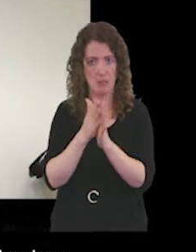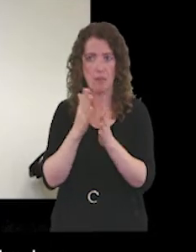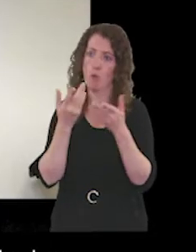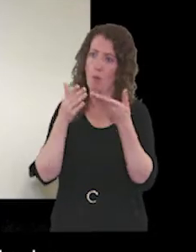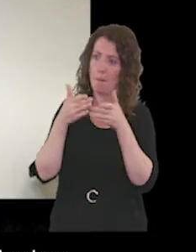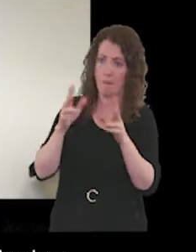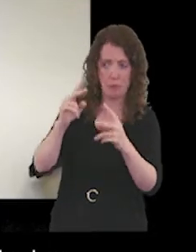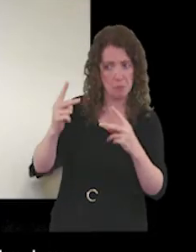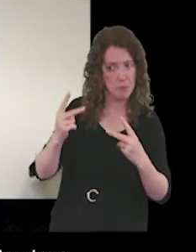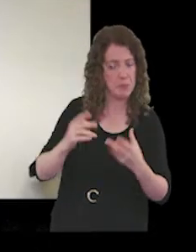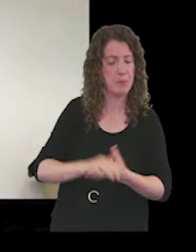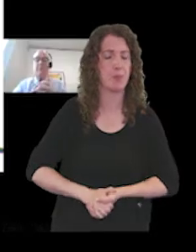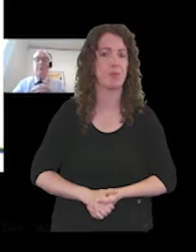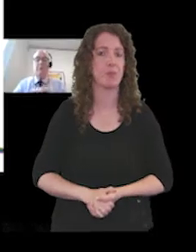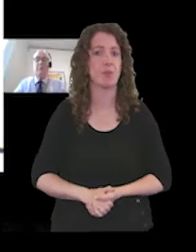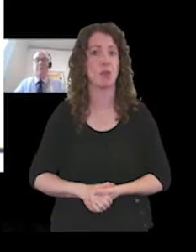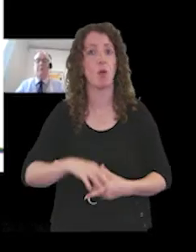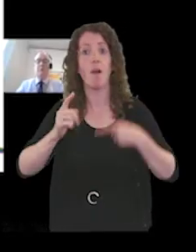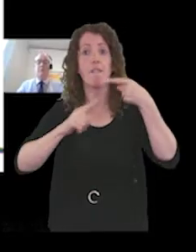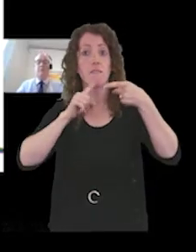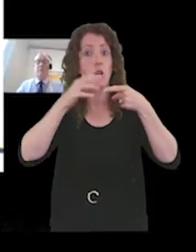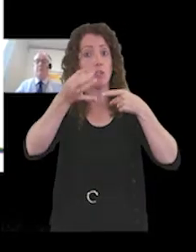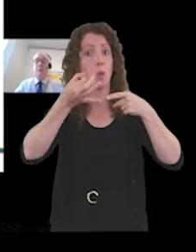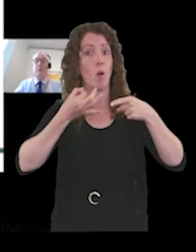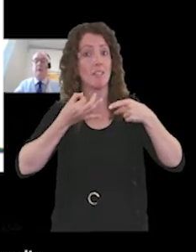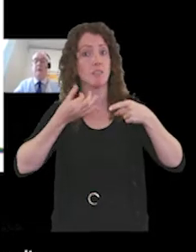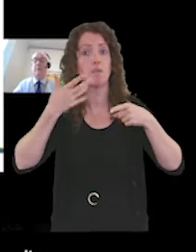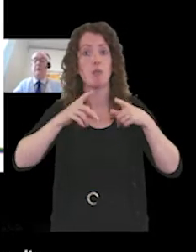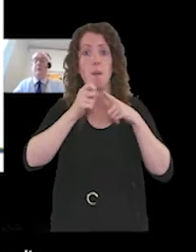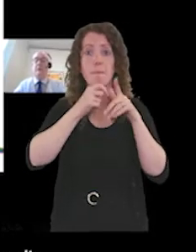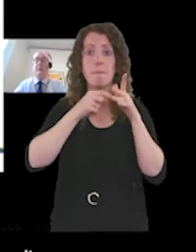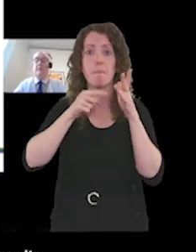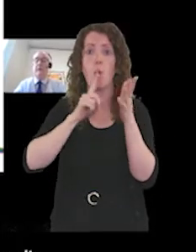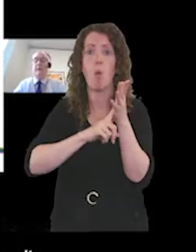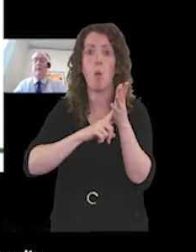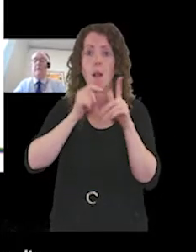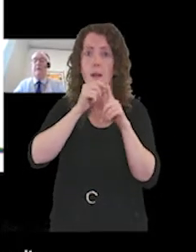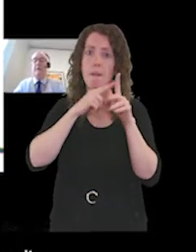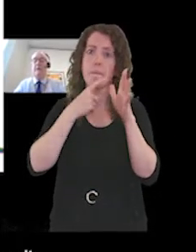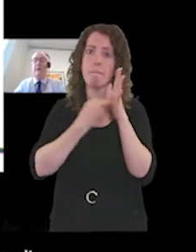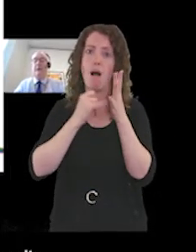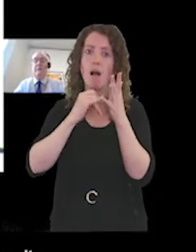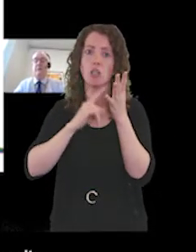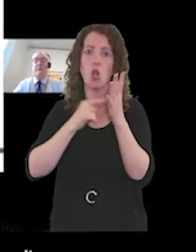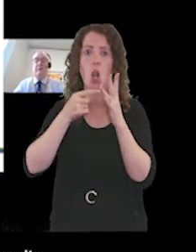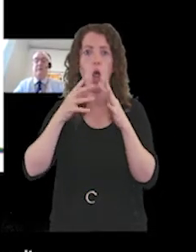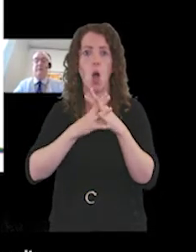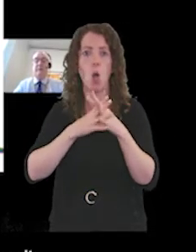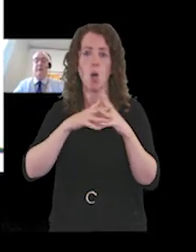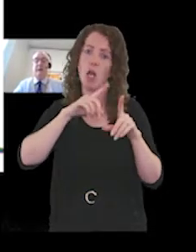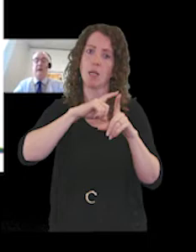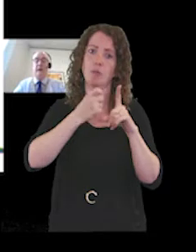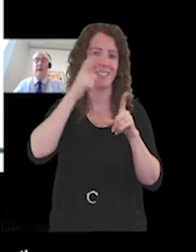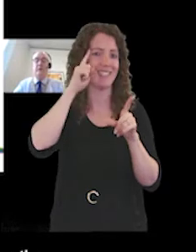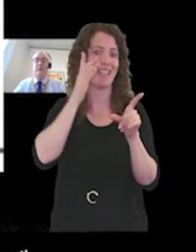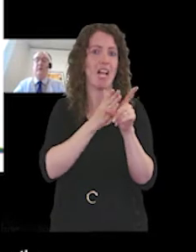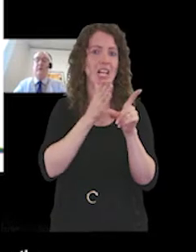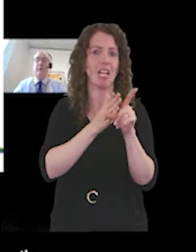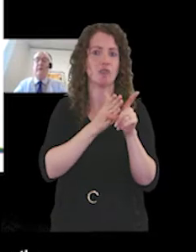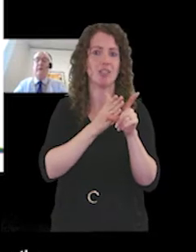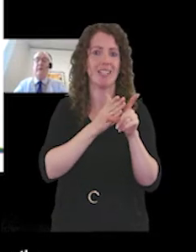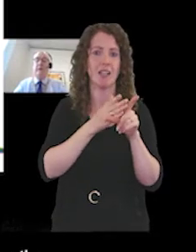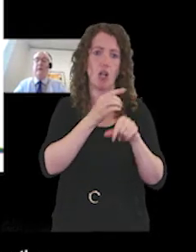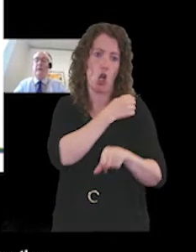domain so the first question was from paul paslow's one of our community psychiatric nurses uh